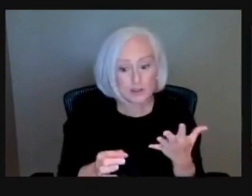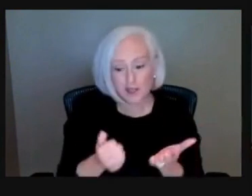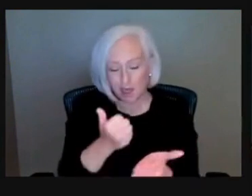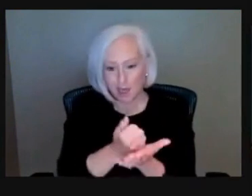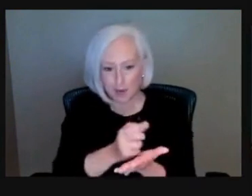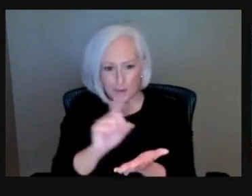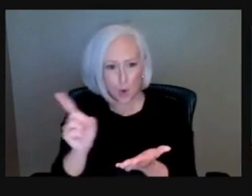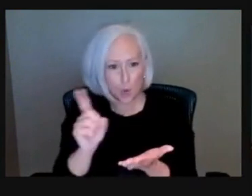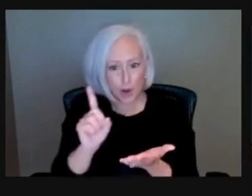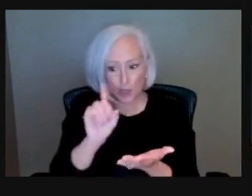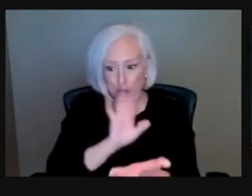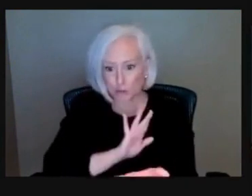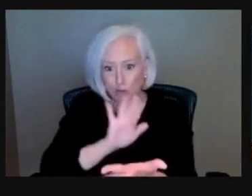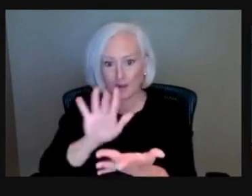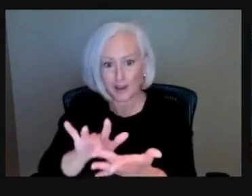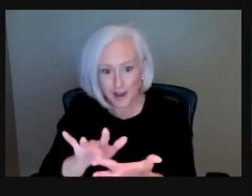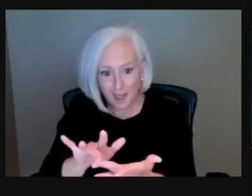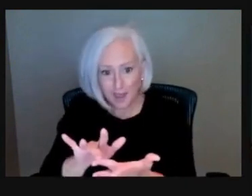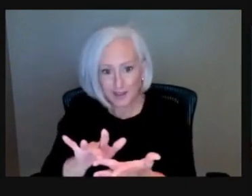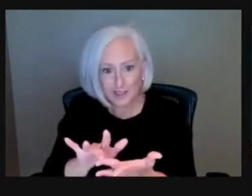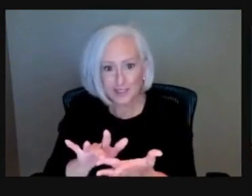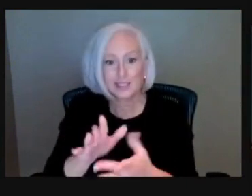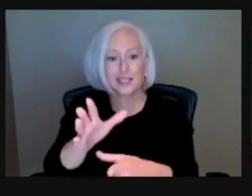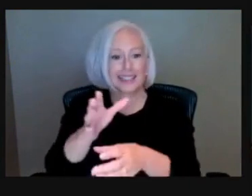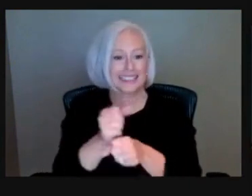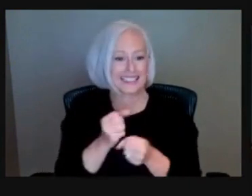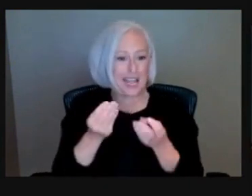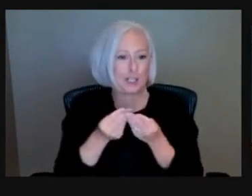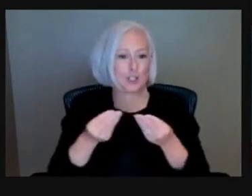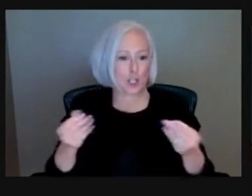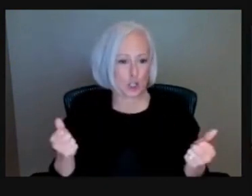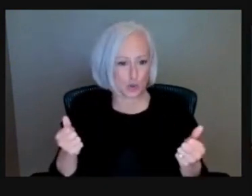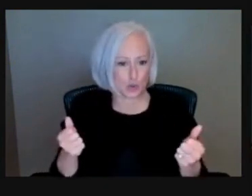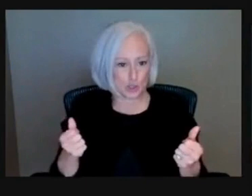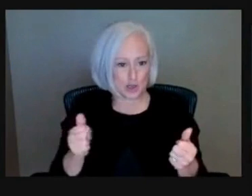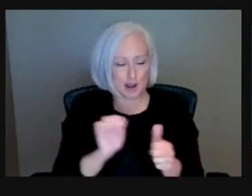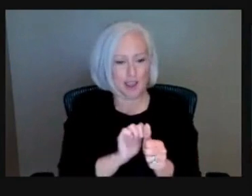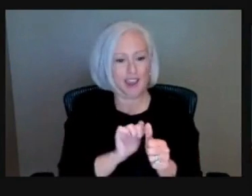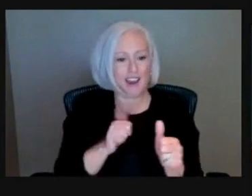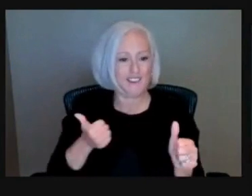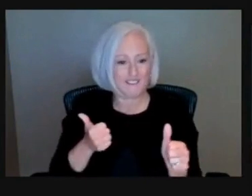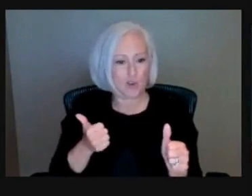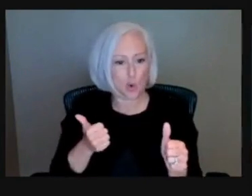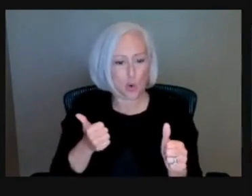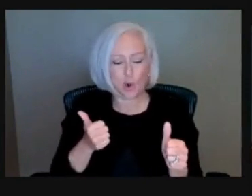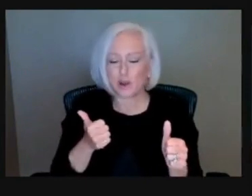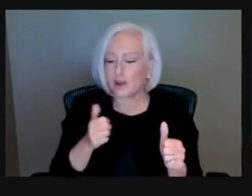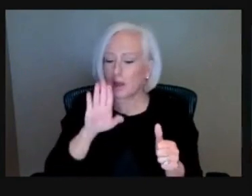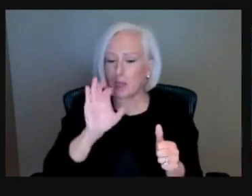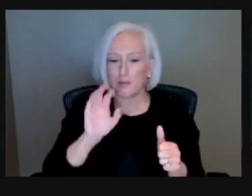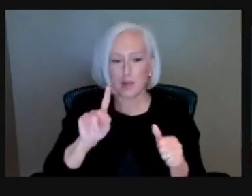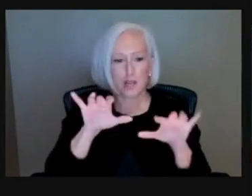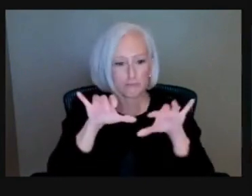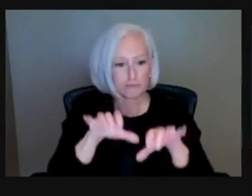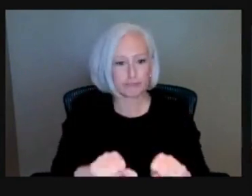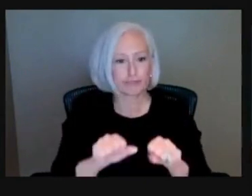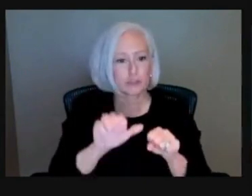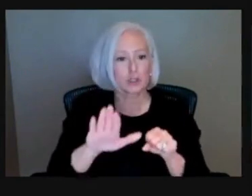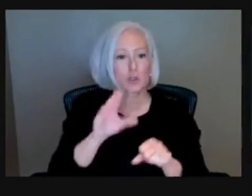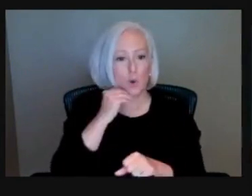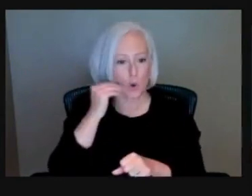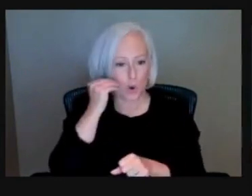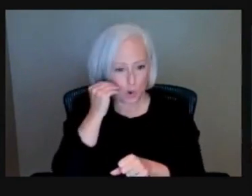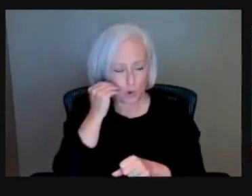bring your loan current, find that solution, avoid the possibility of foreclosure. We've had clients with notices of